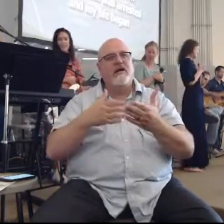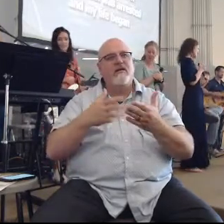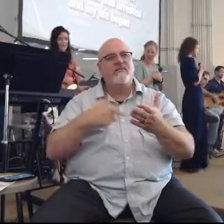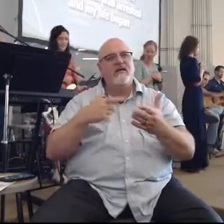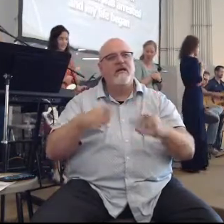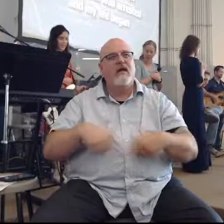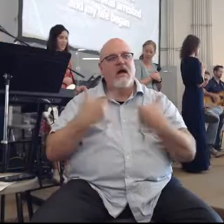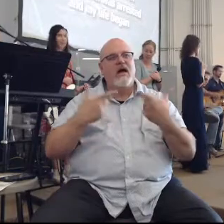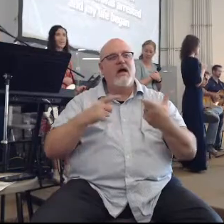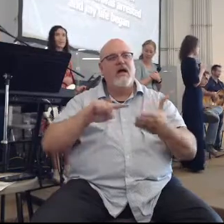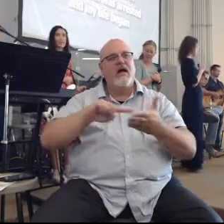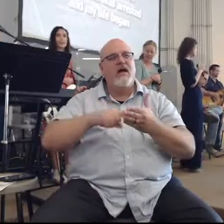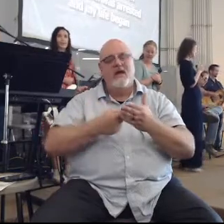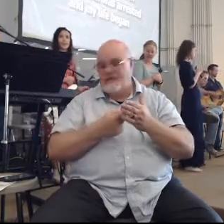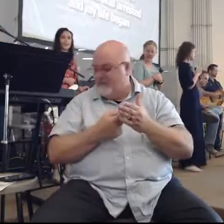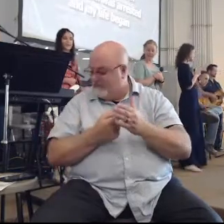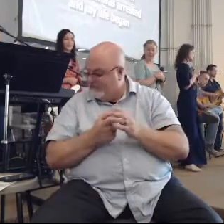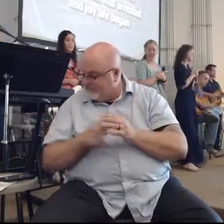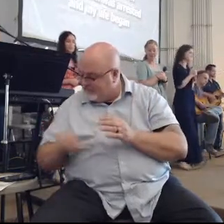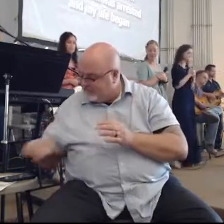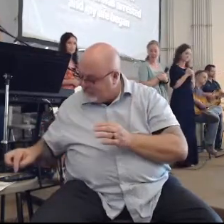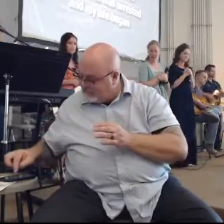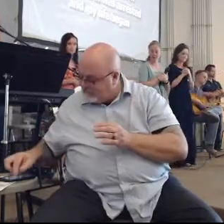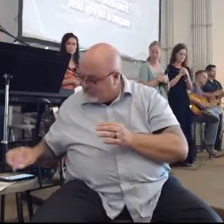my life became free